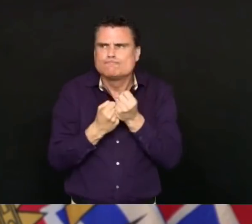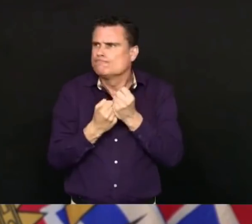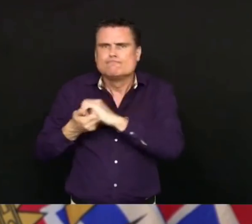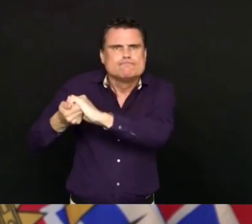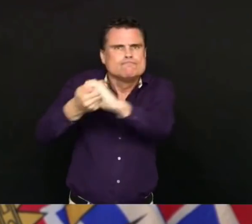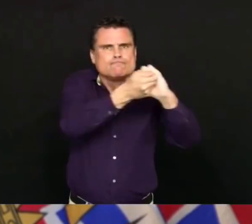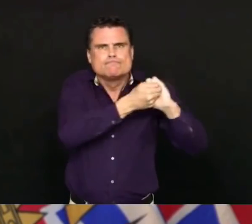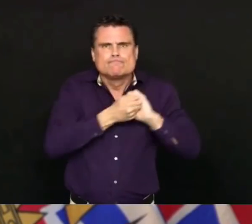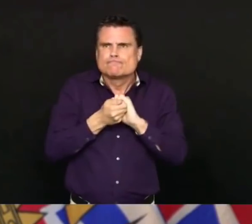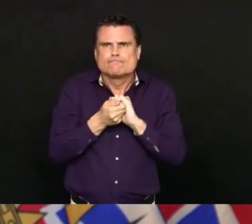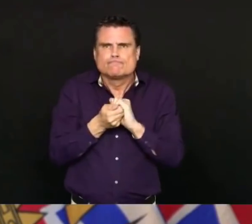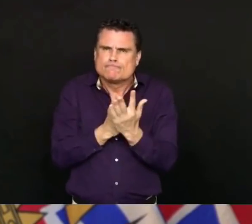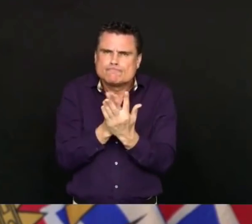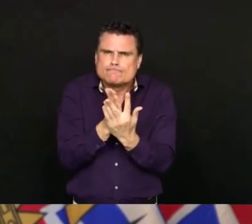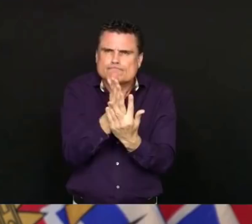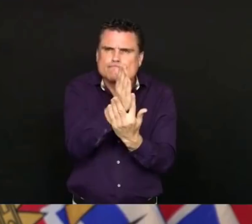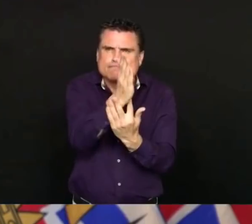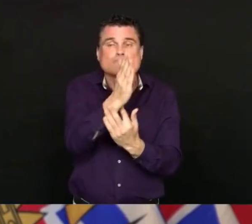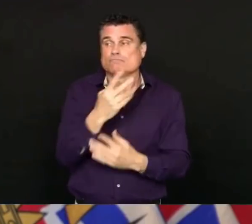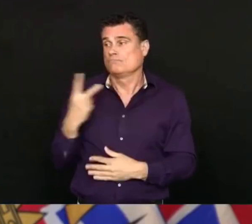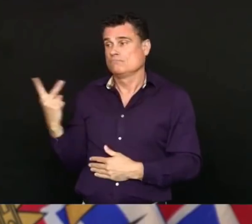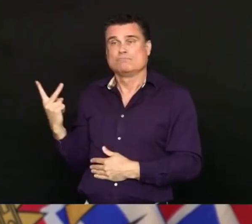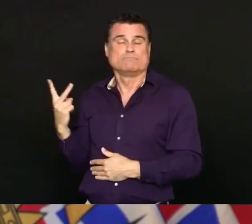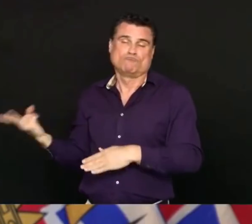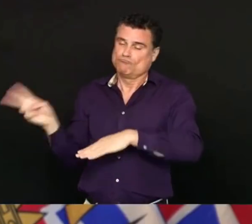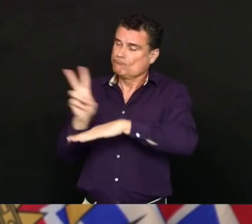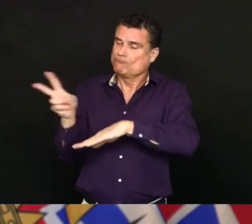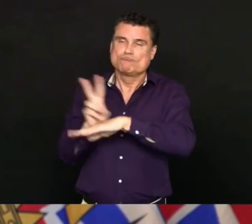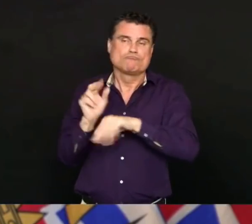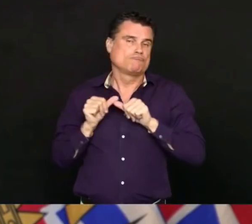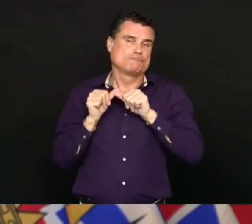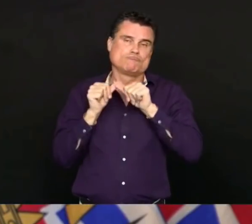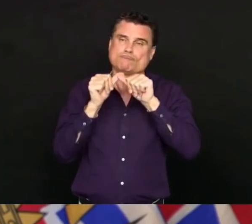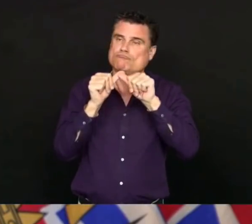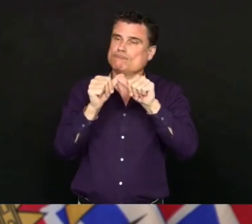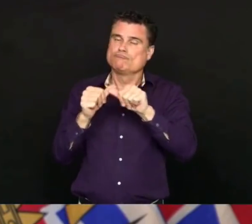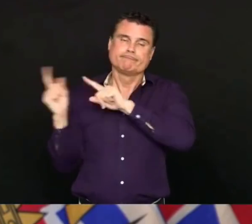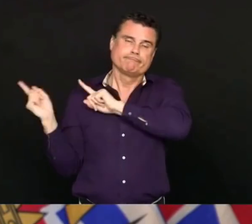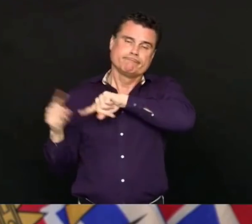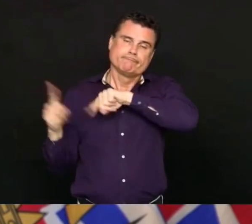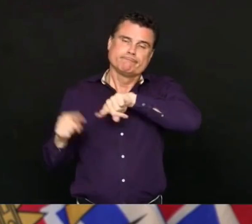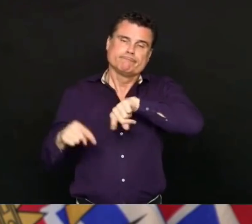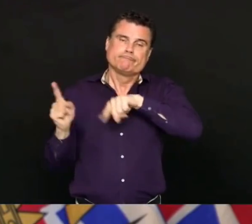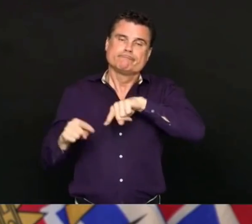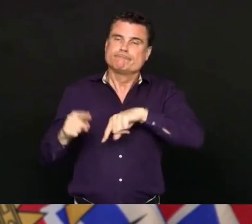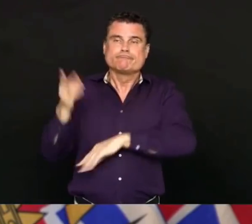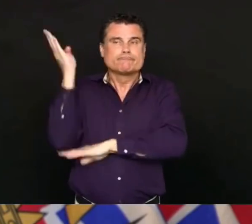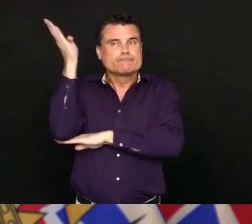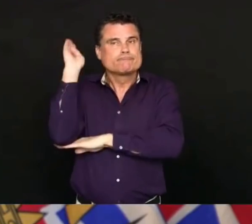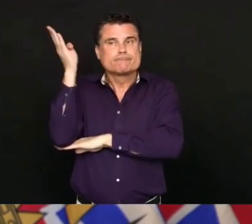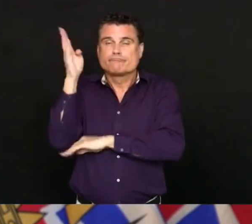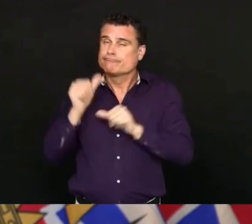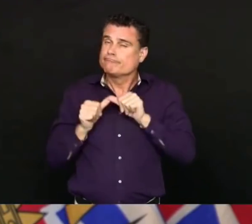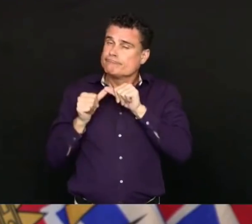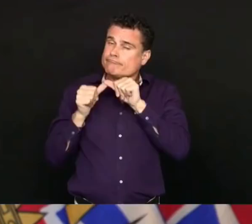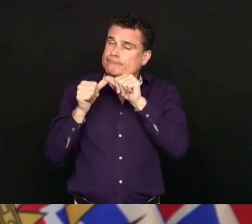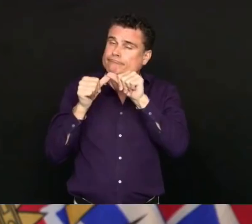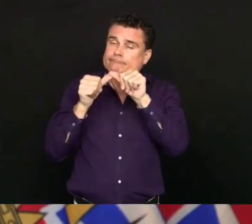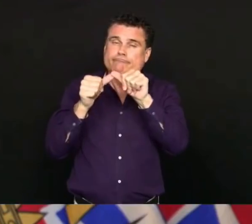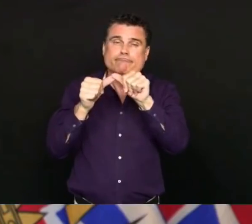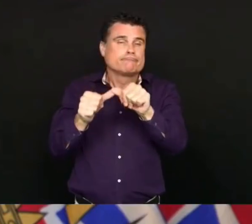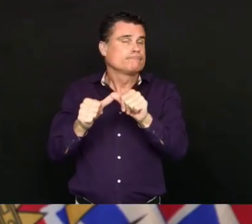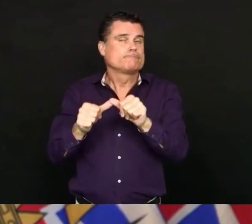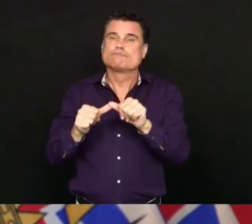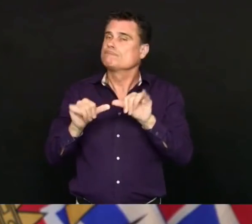as we need to do that. And I'm asking you as well to please keep on the line hold that line, keep doing what you are doing.